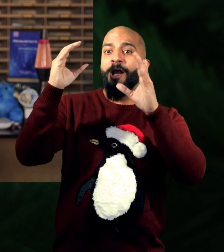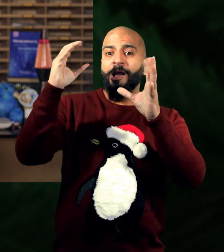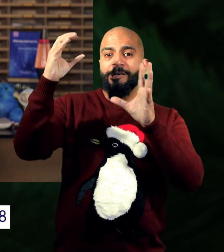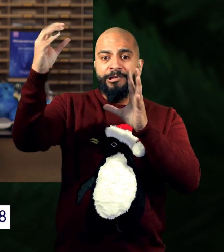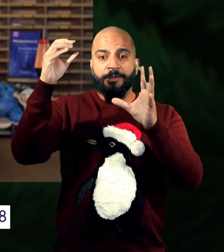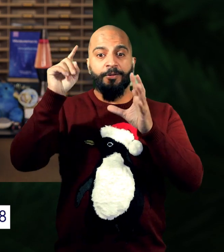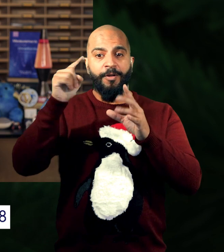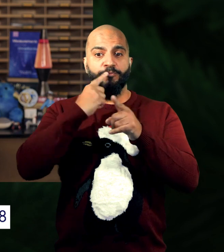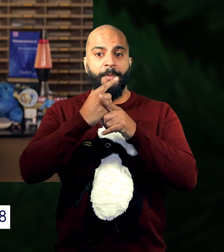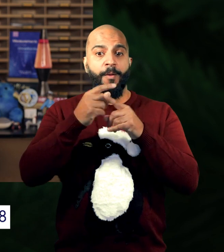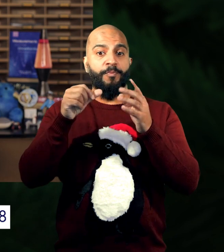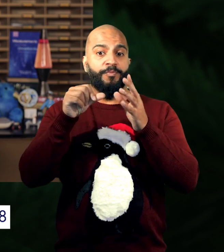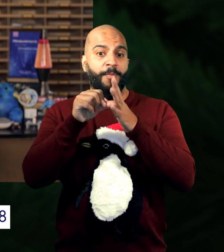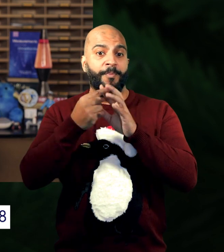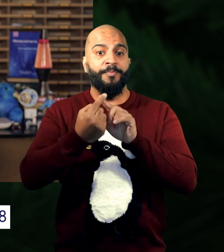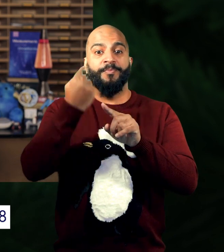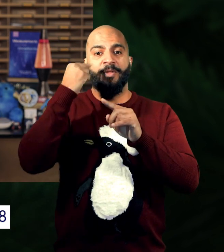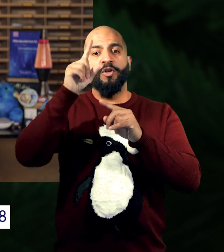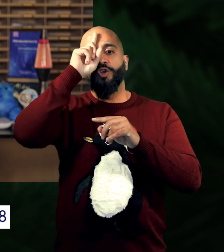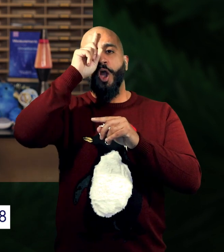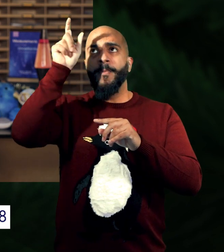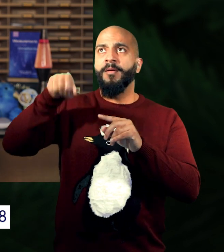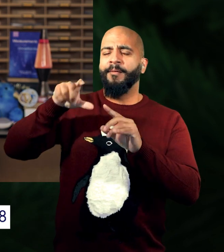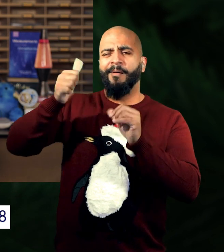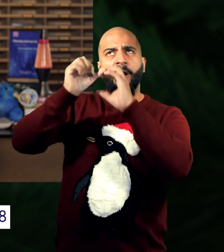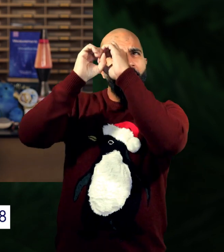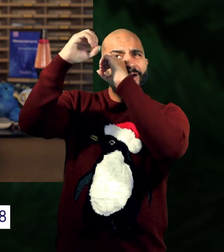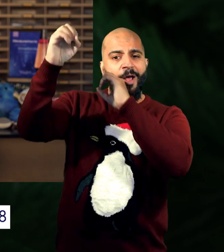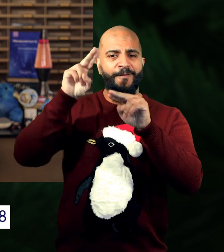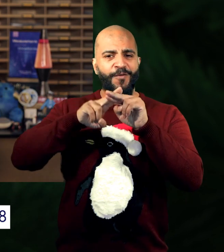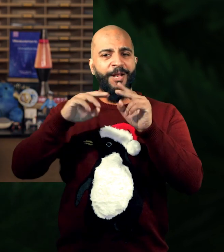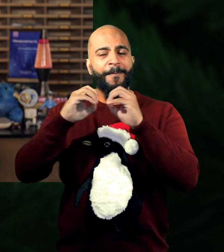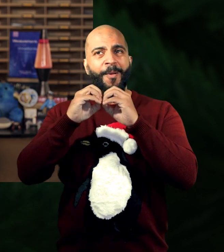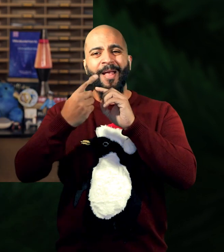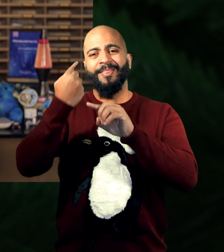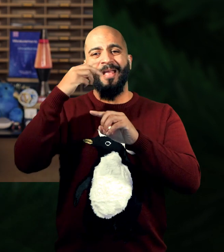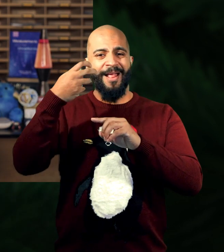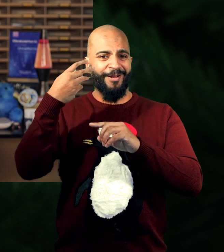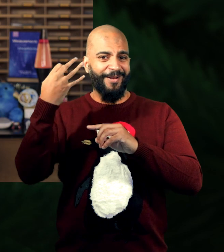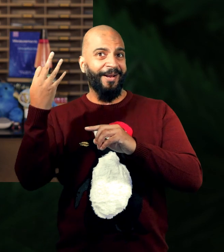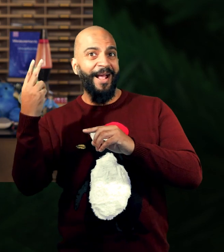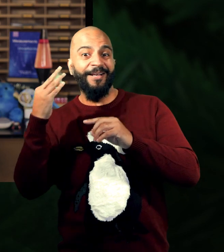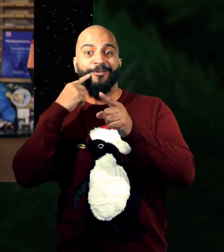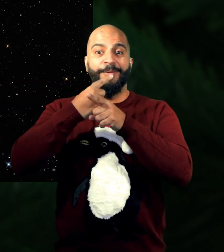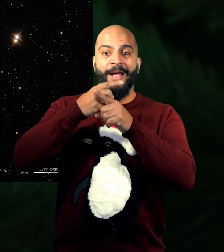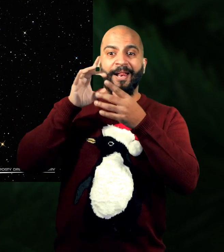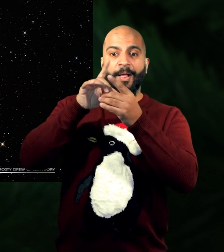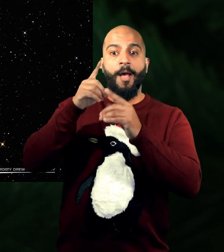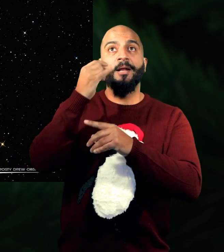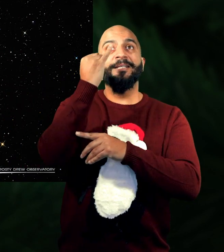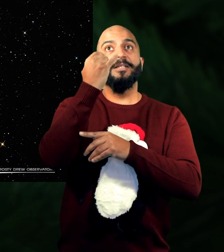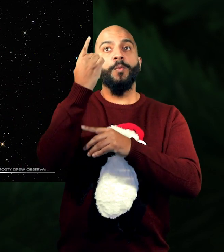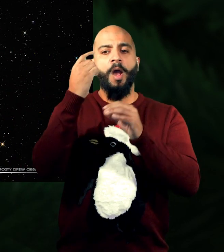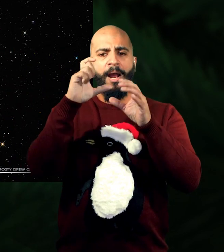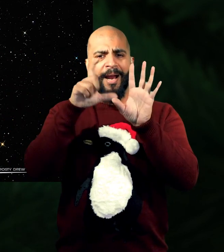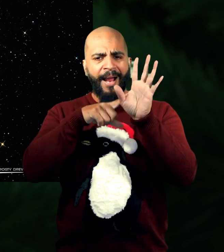reach? And this was the problem that struck German astronomer Frederick Bessel back in 1838 when he decided to measure the distance between us